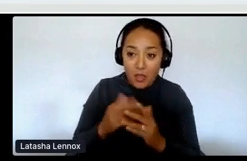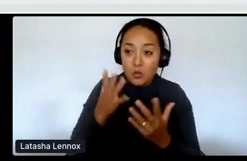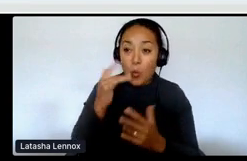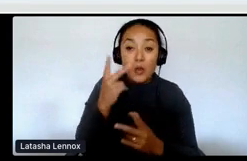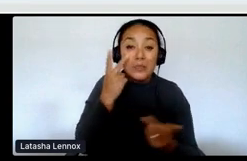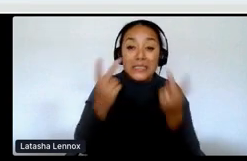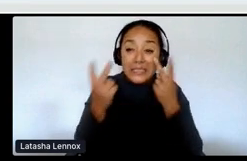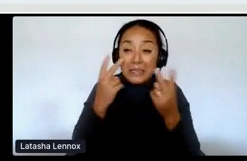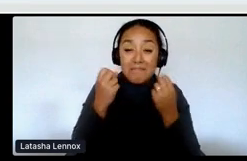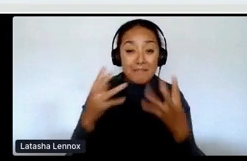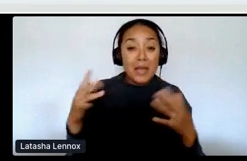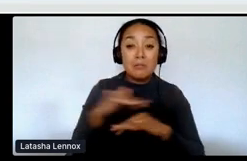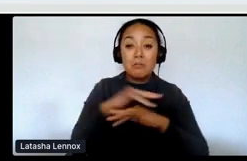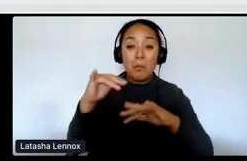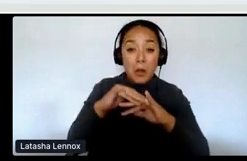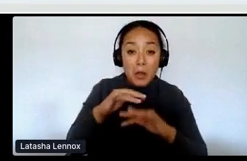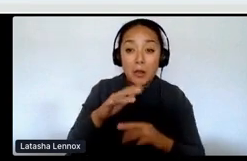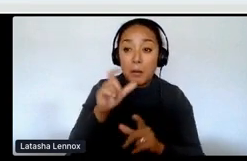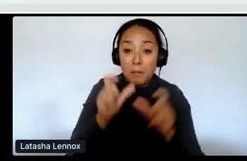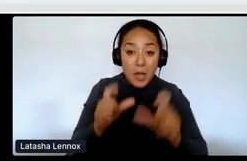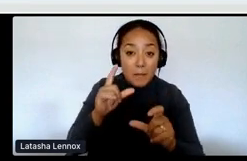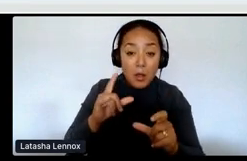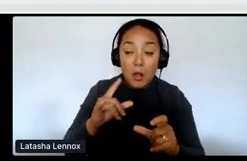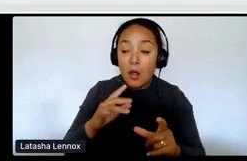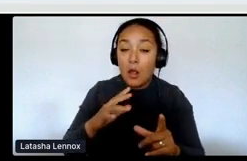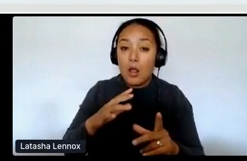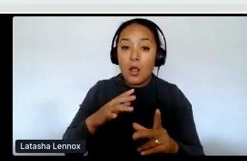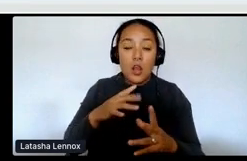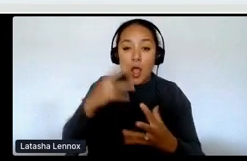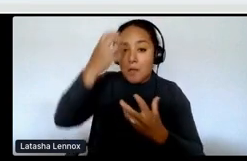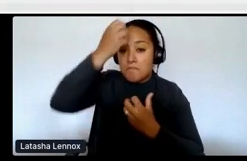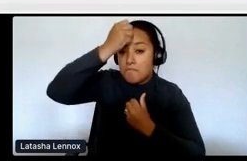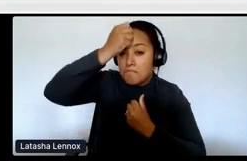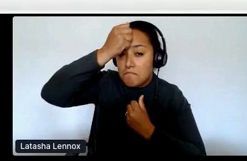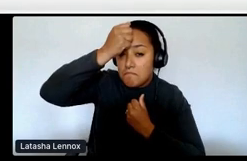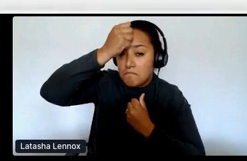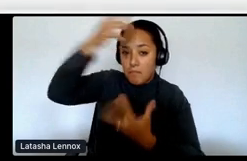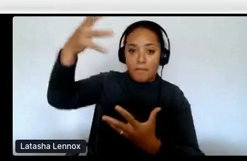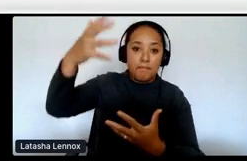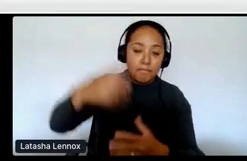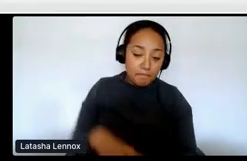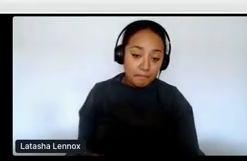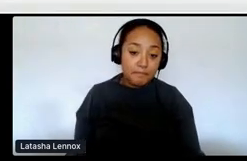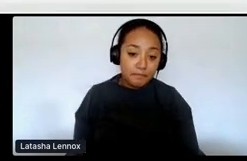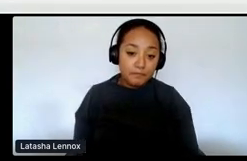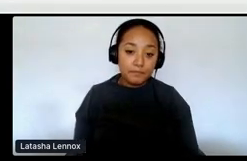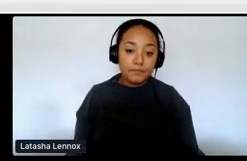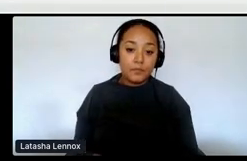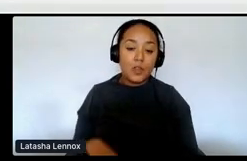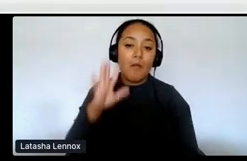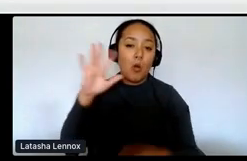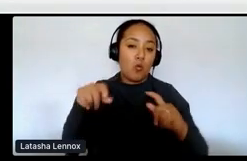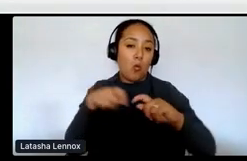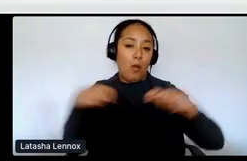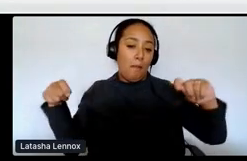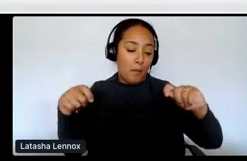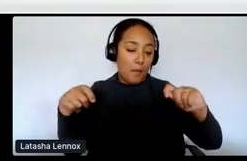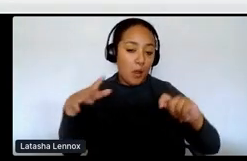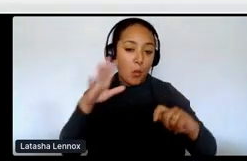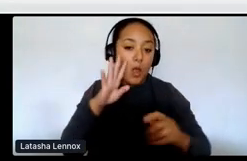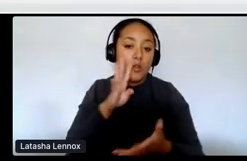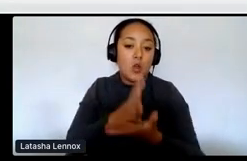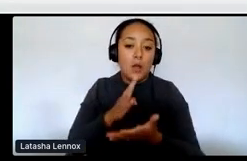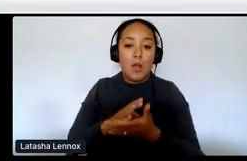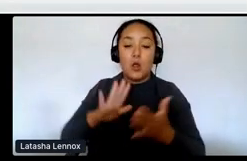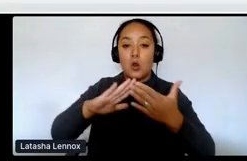of, um, um, the colonial mind. So to finish, I'll talk about, um, the community-based solar